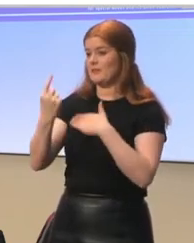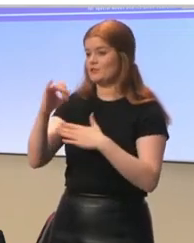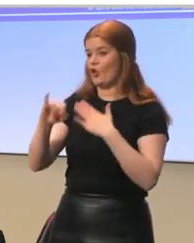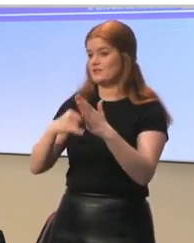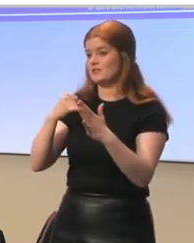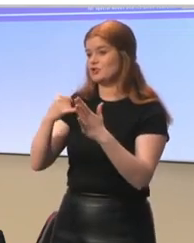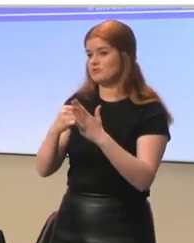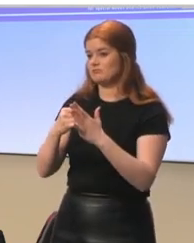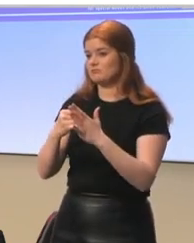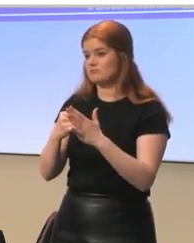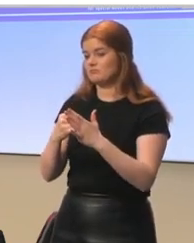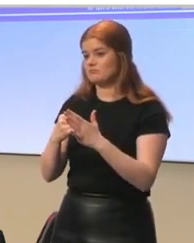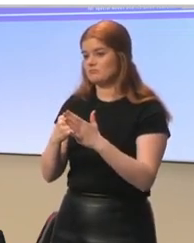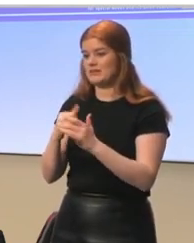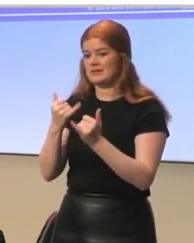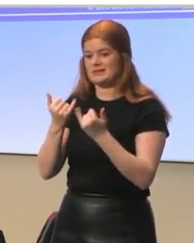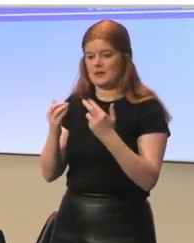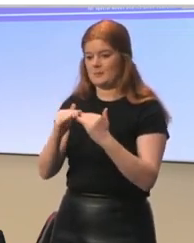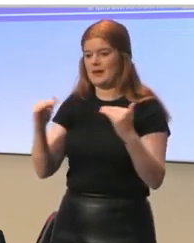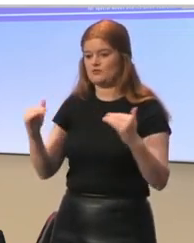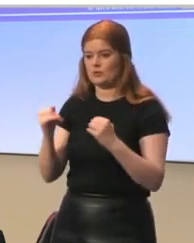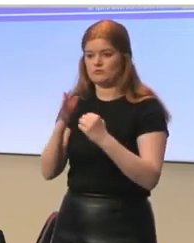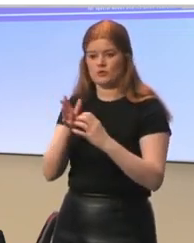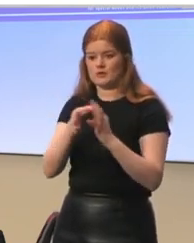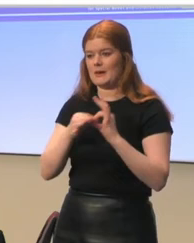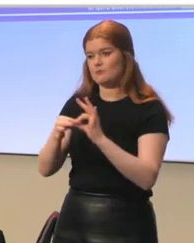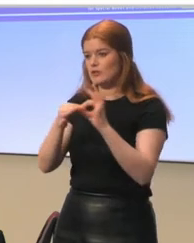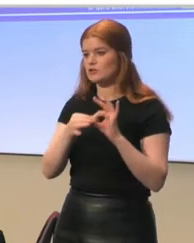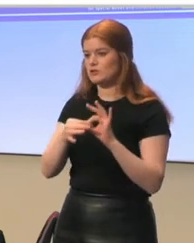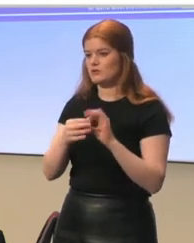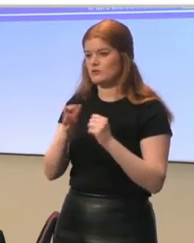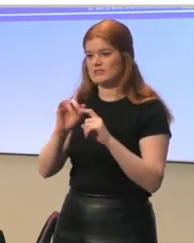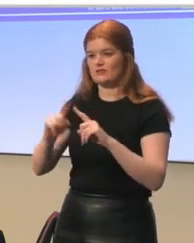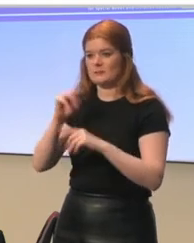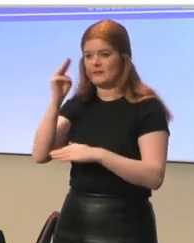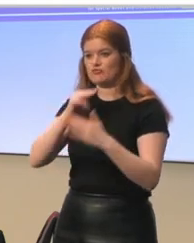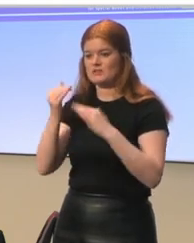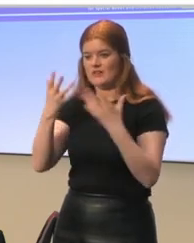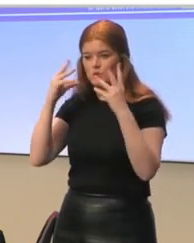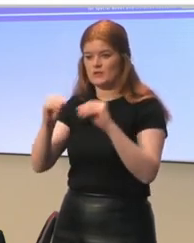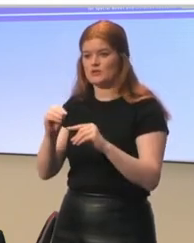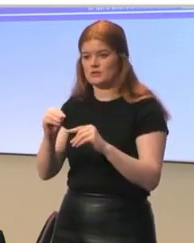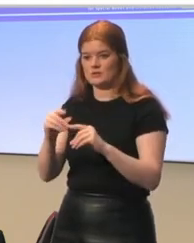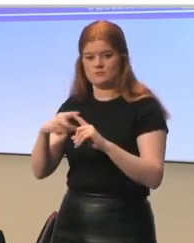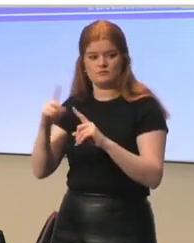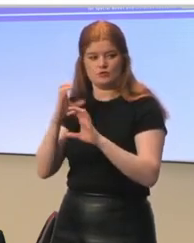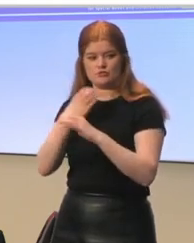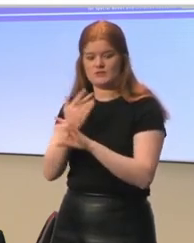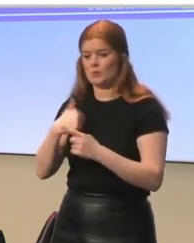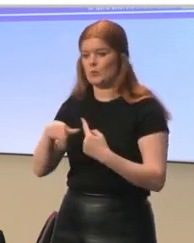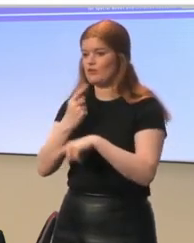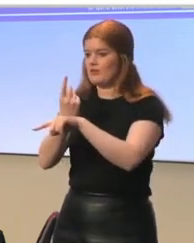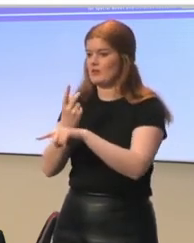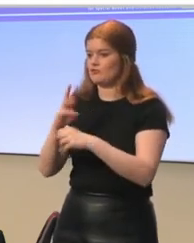that acts as a platform for collaboration for the ministries of education in member countries. So, we are there